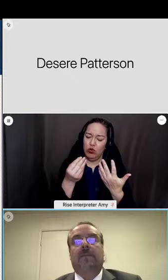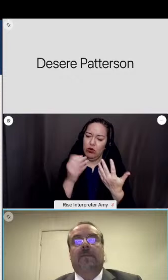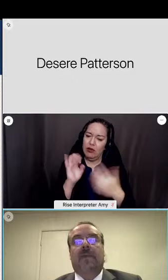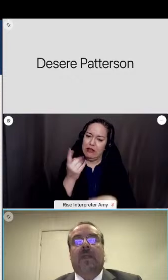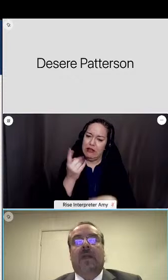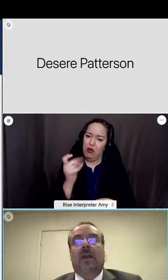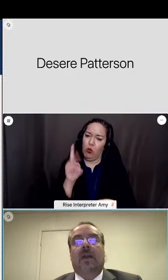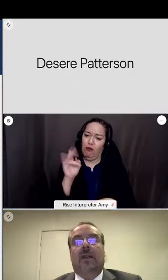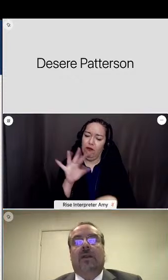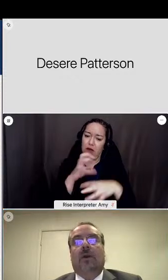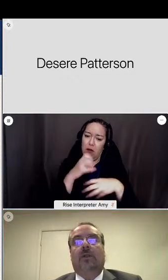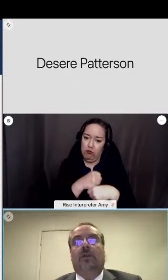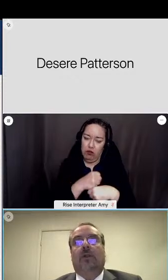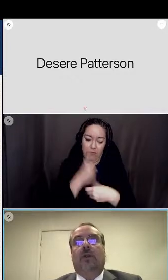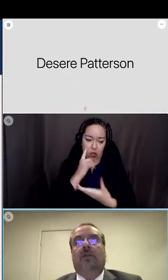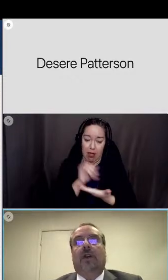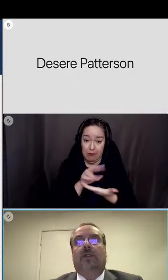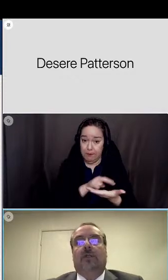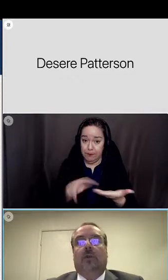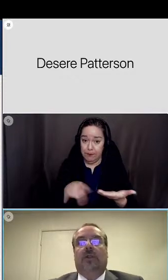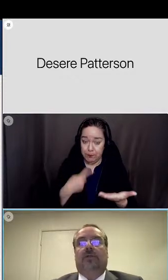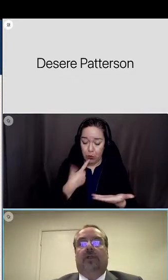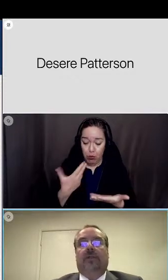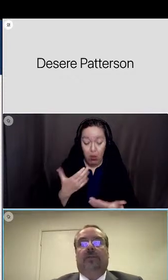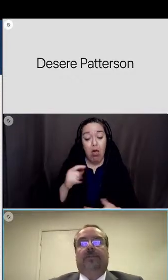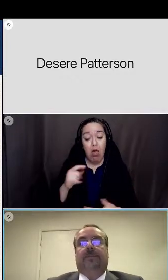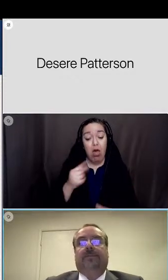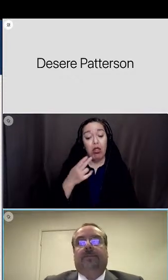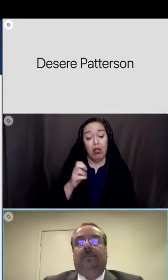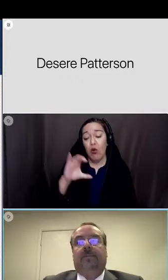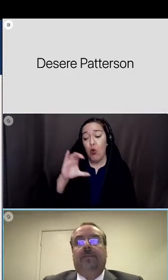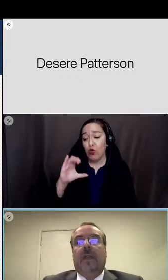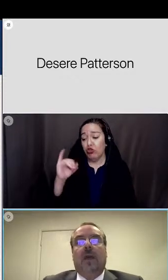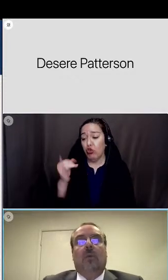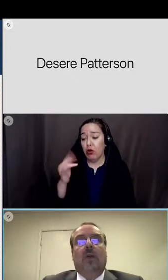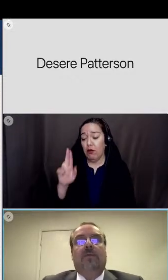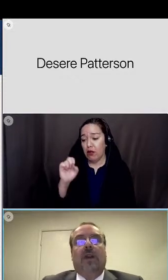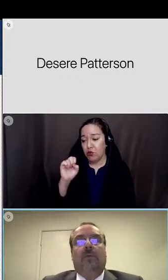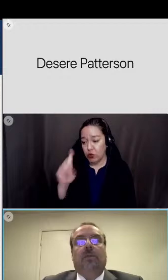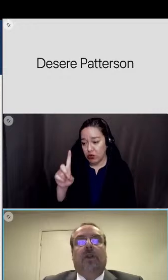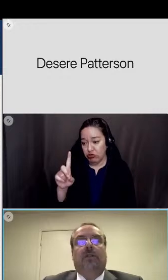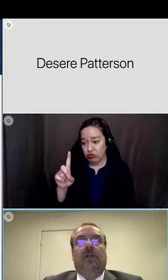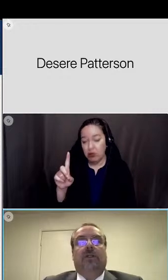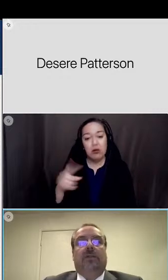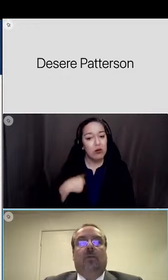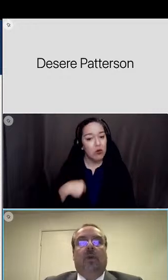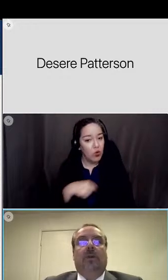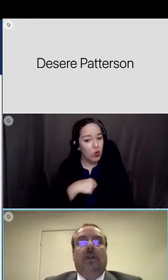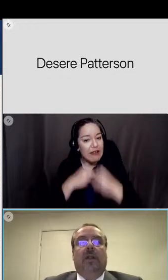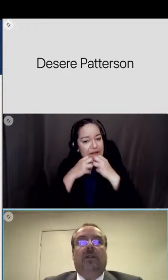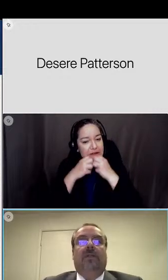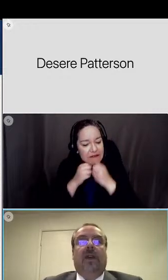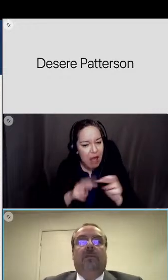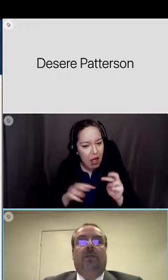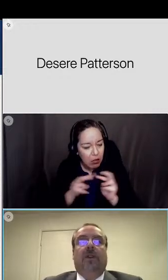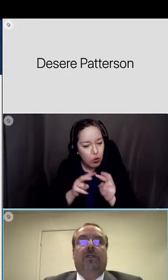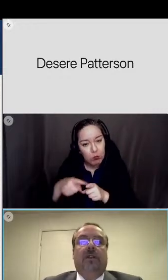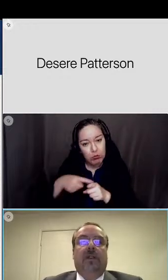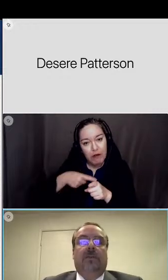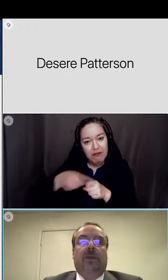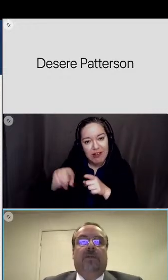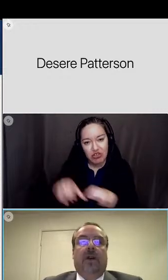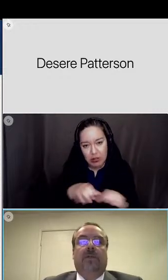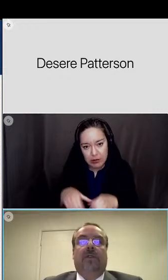way the colton joint unified school district we value professionalism we believe that